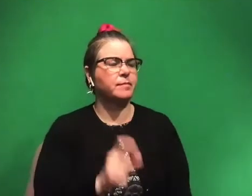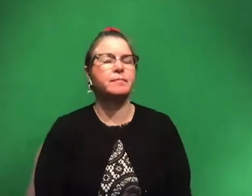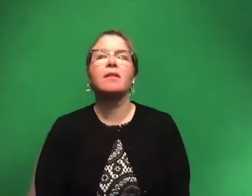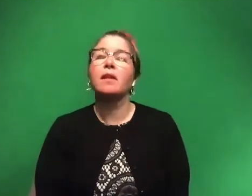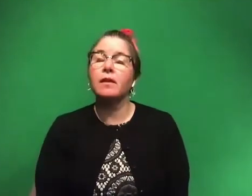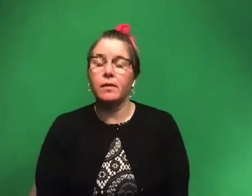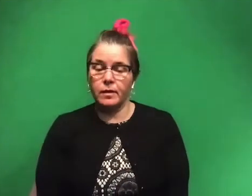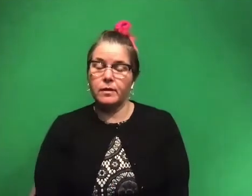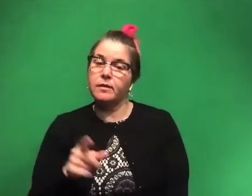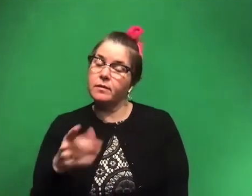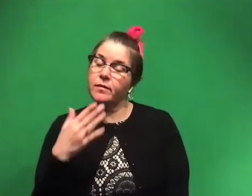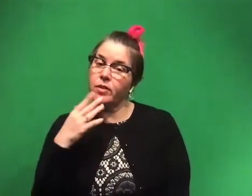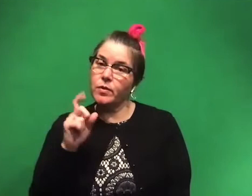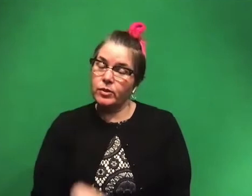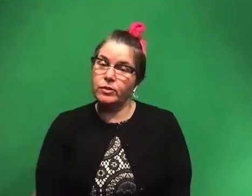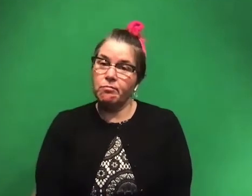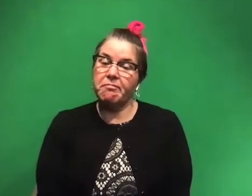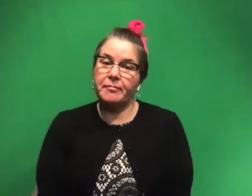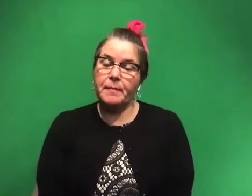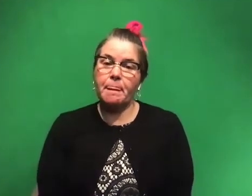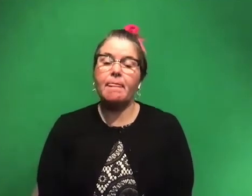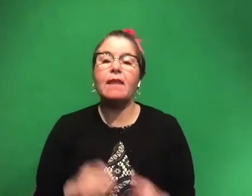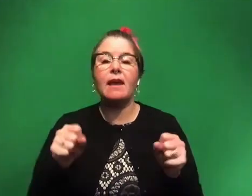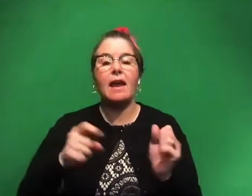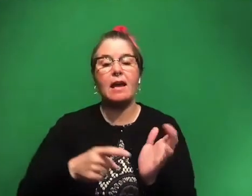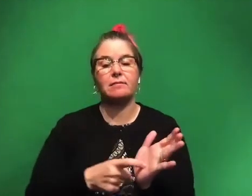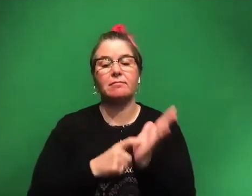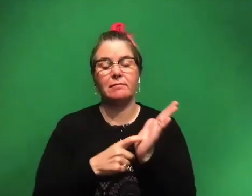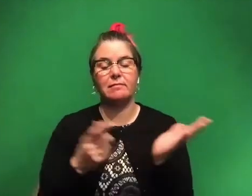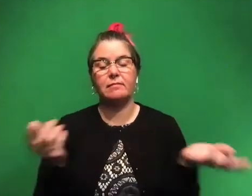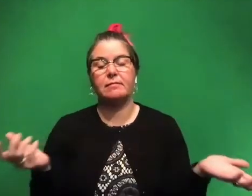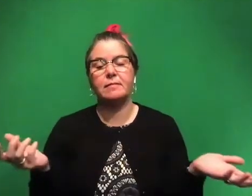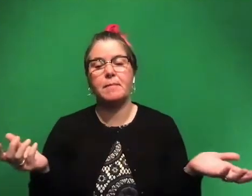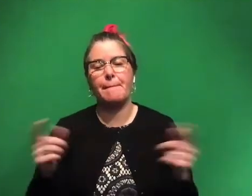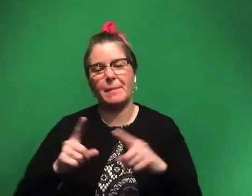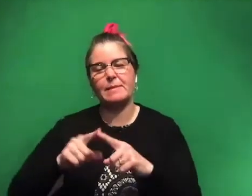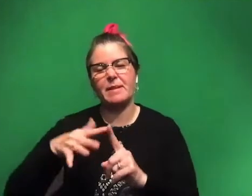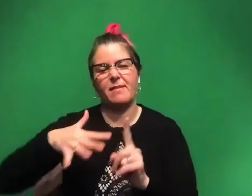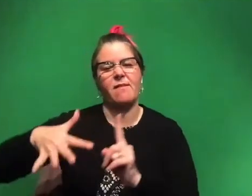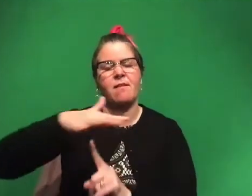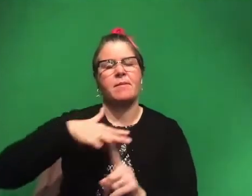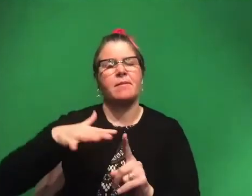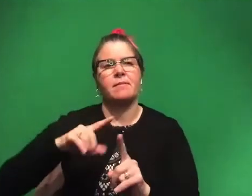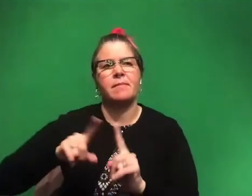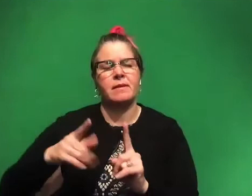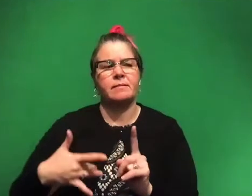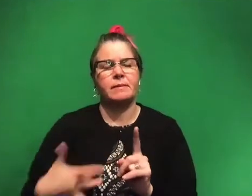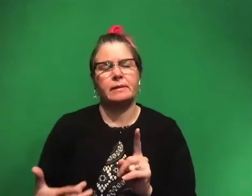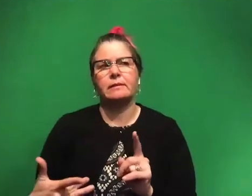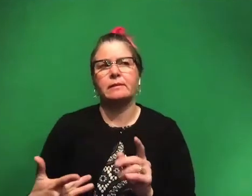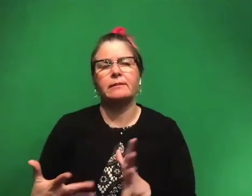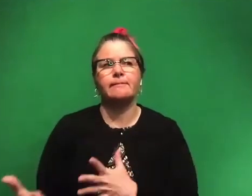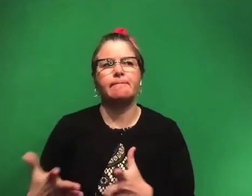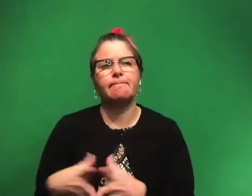this is a very good question. Um, it can take, I think it depends on the environment, but that is a good question.